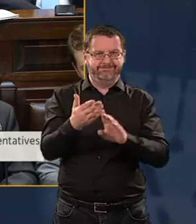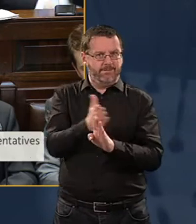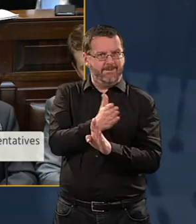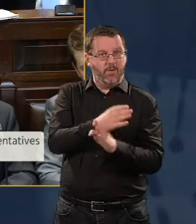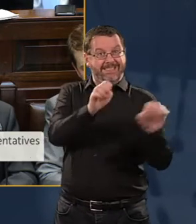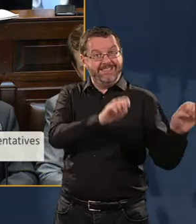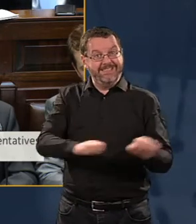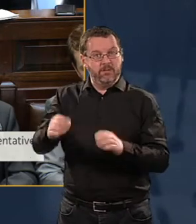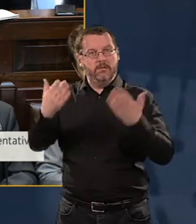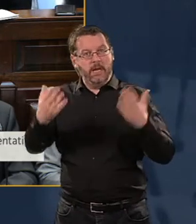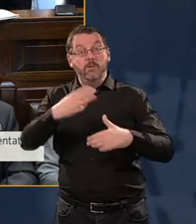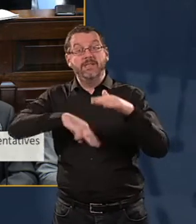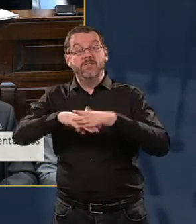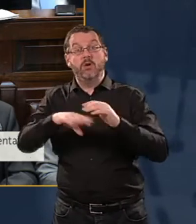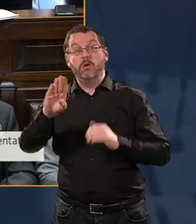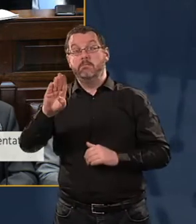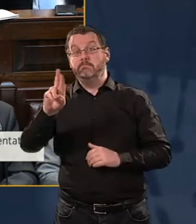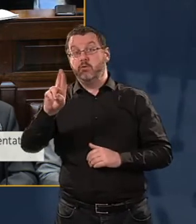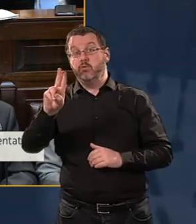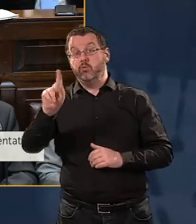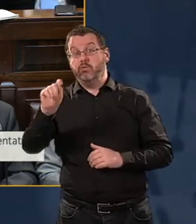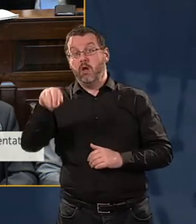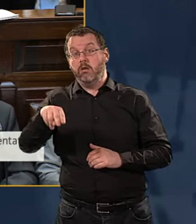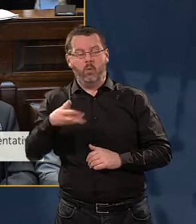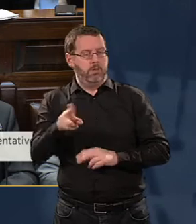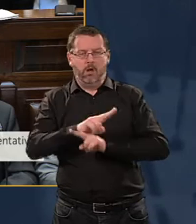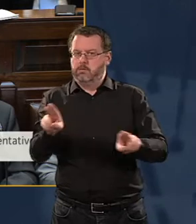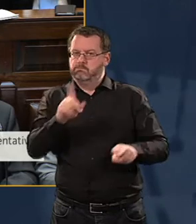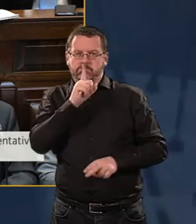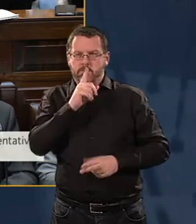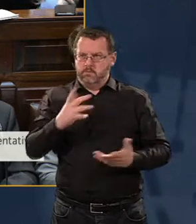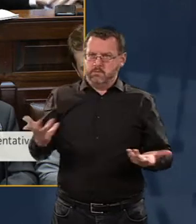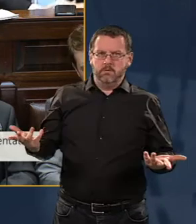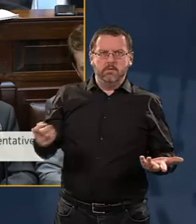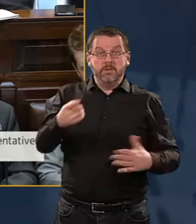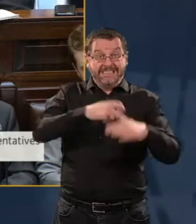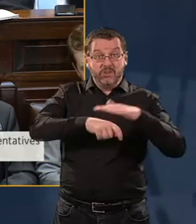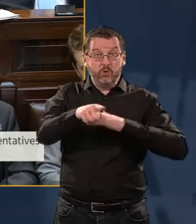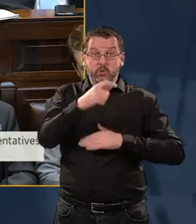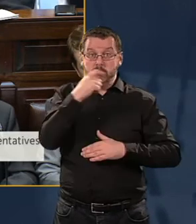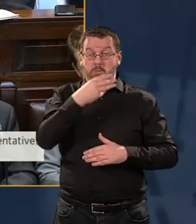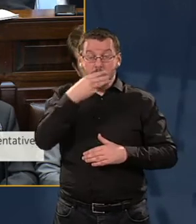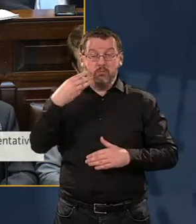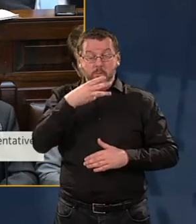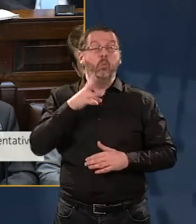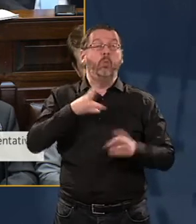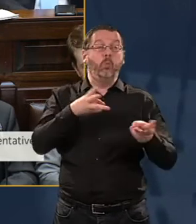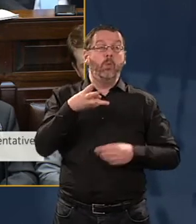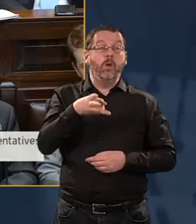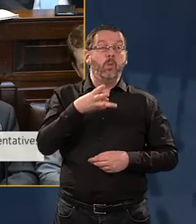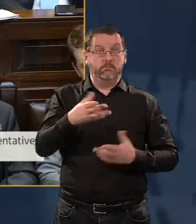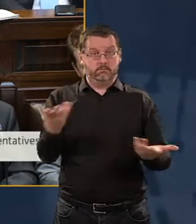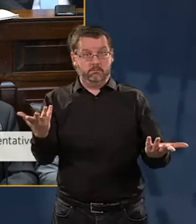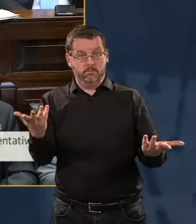Minister Bruton now says that it's not going to happen despite your repeated assurances that it would. And the real